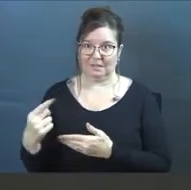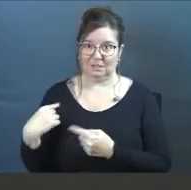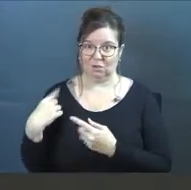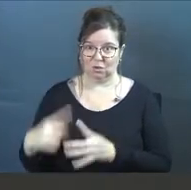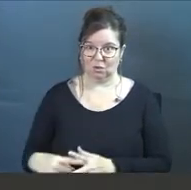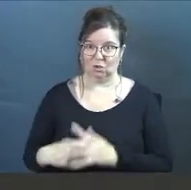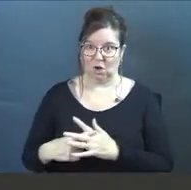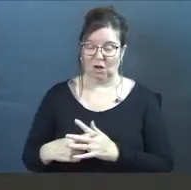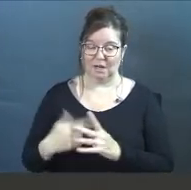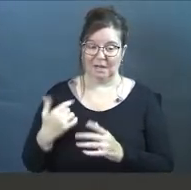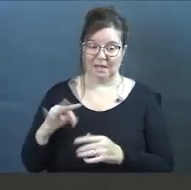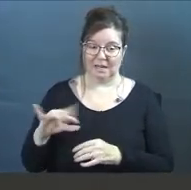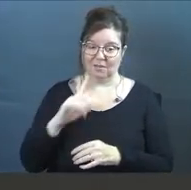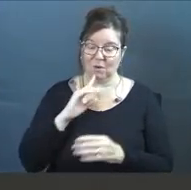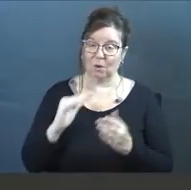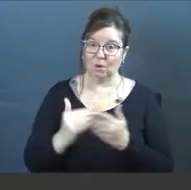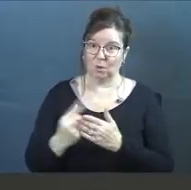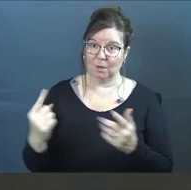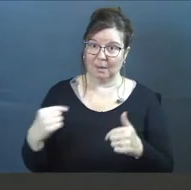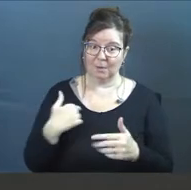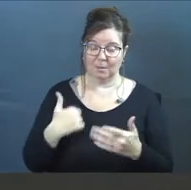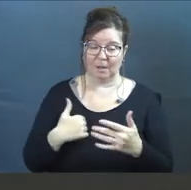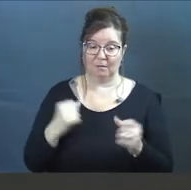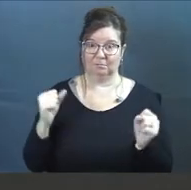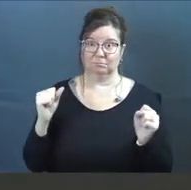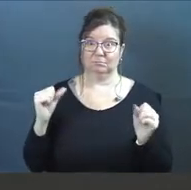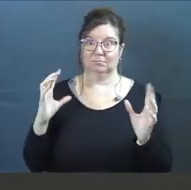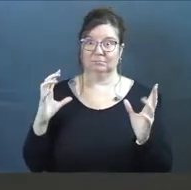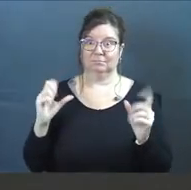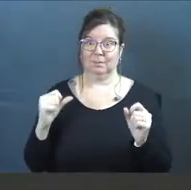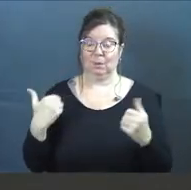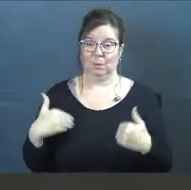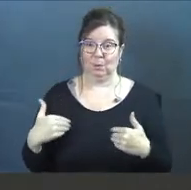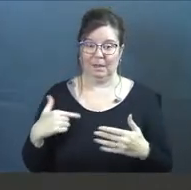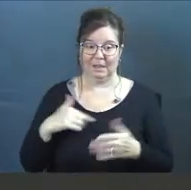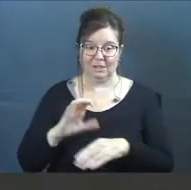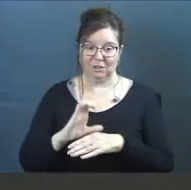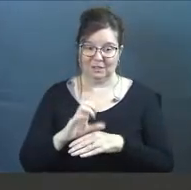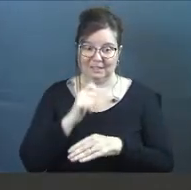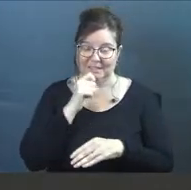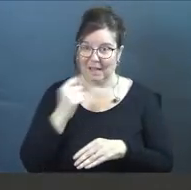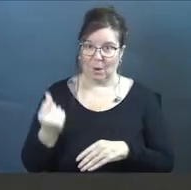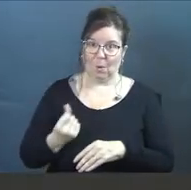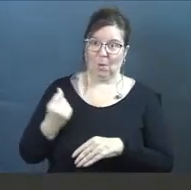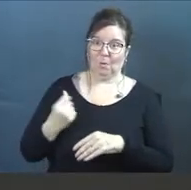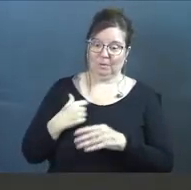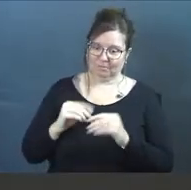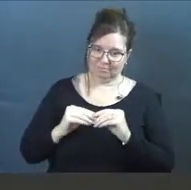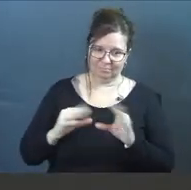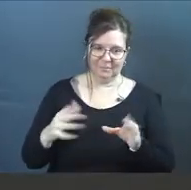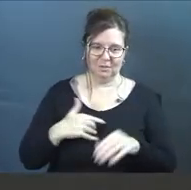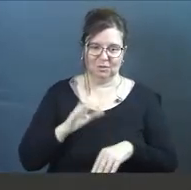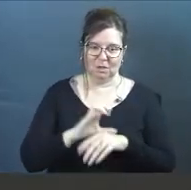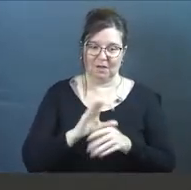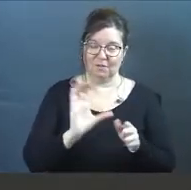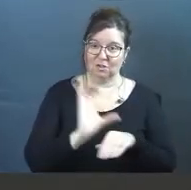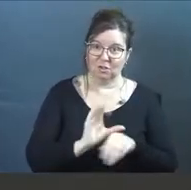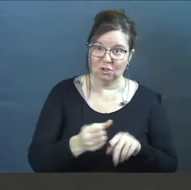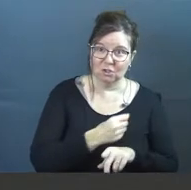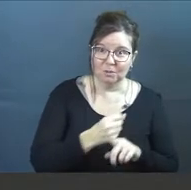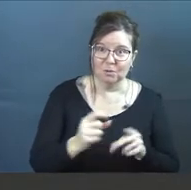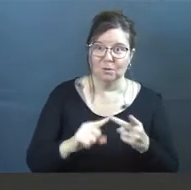you guys started this series. And if you're a newcomer, you're probably like, whoo, this church is not holding back. You covered church abuse,